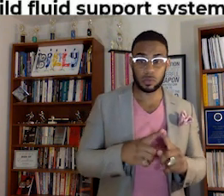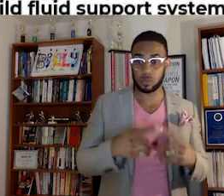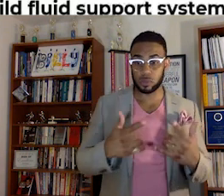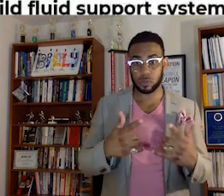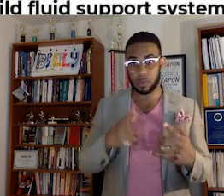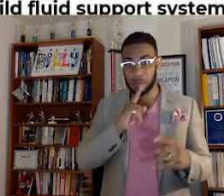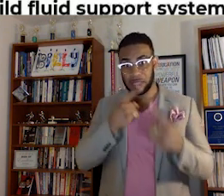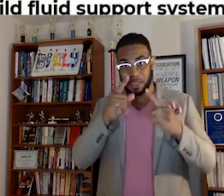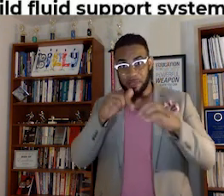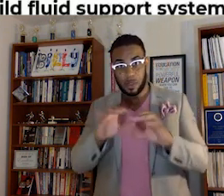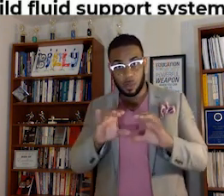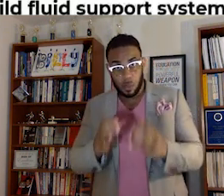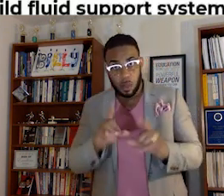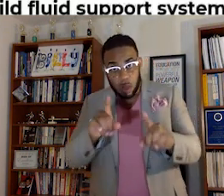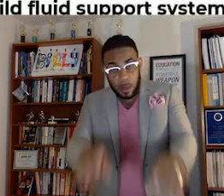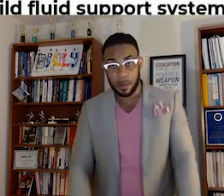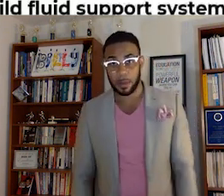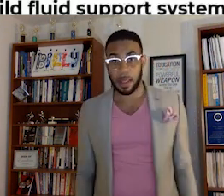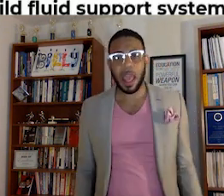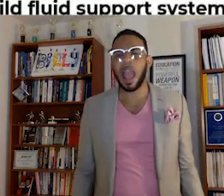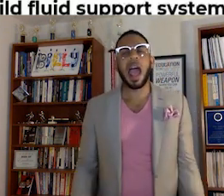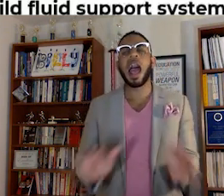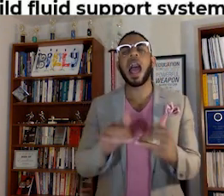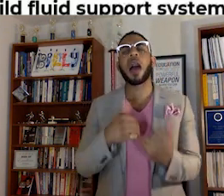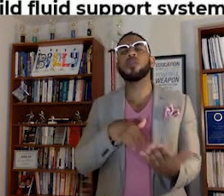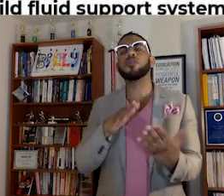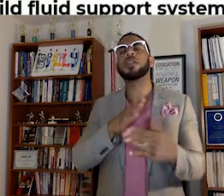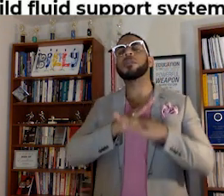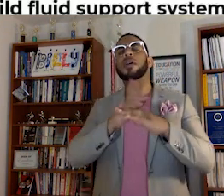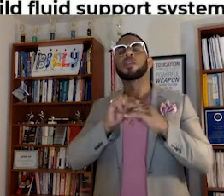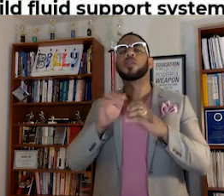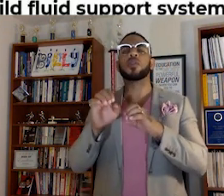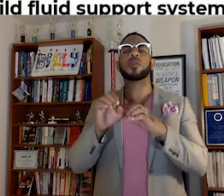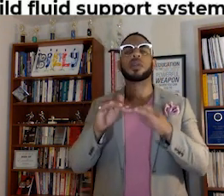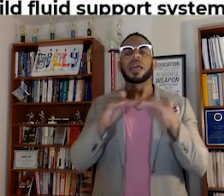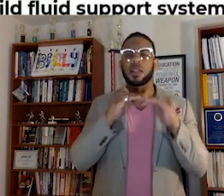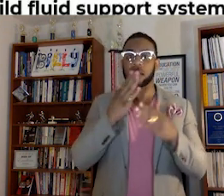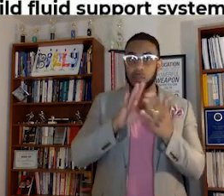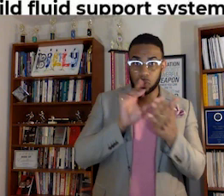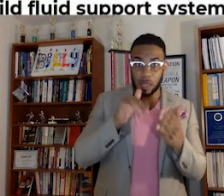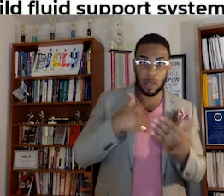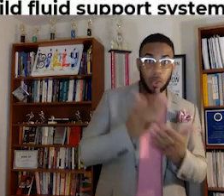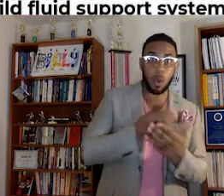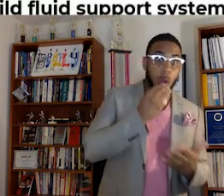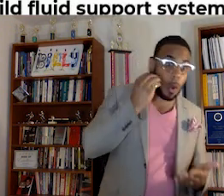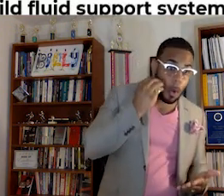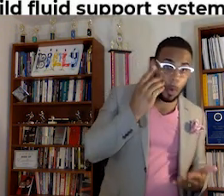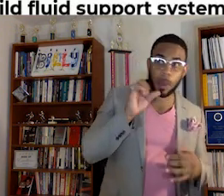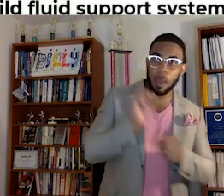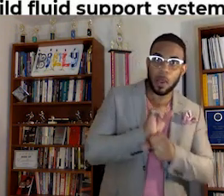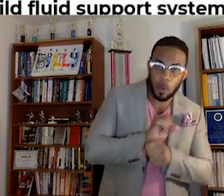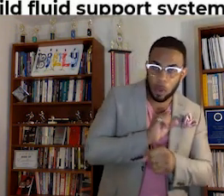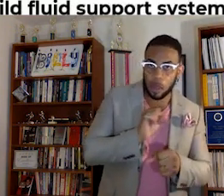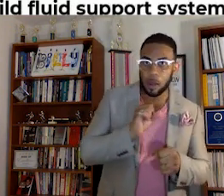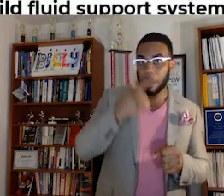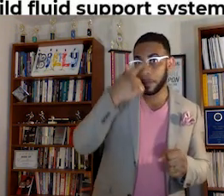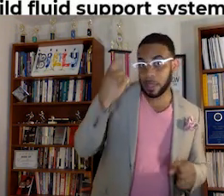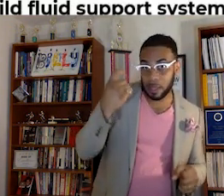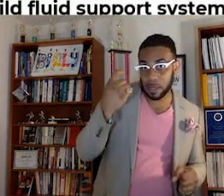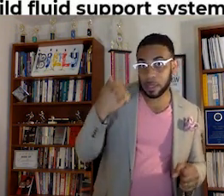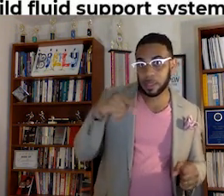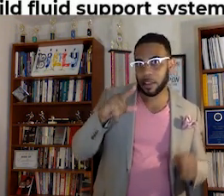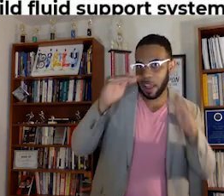be successful in the course? How do we address barriers to equity? Some of the students have to go home and work because